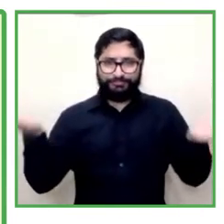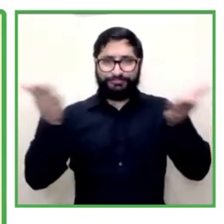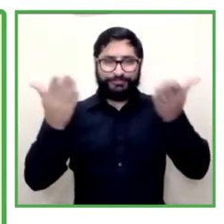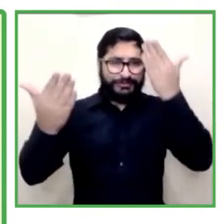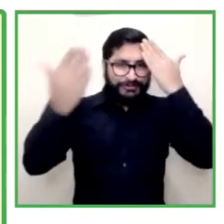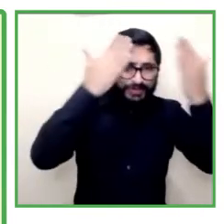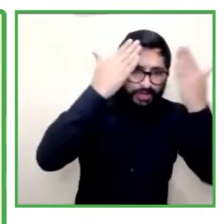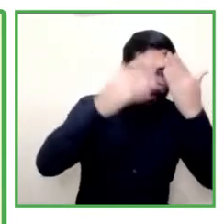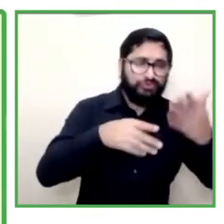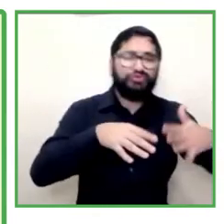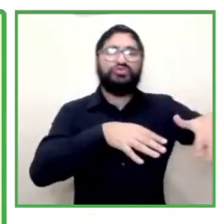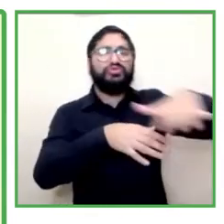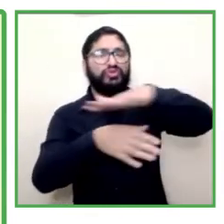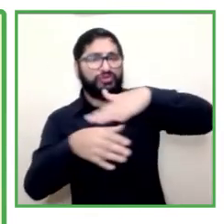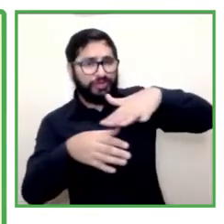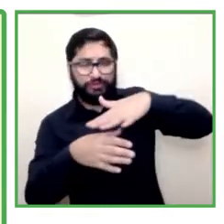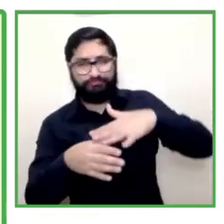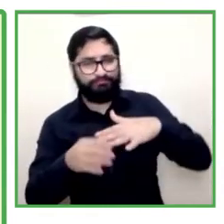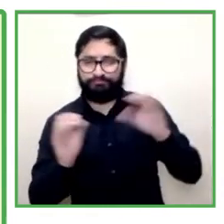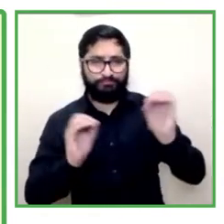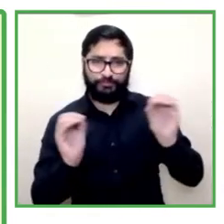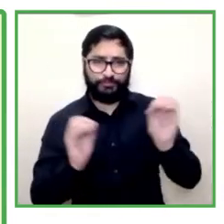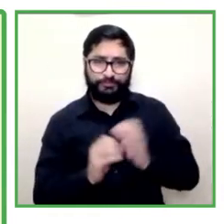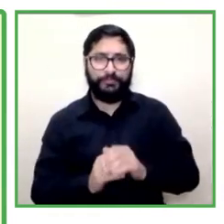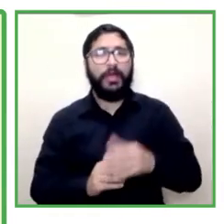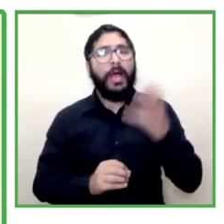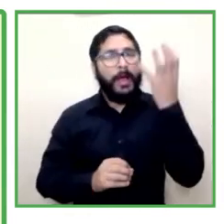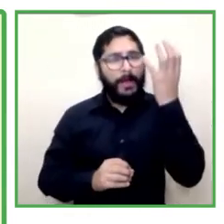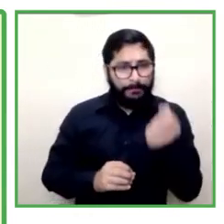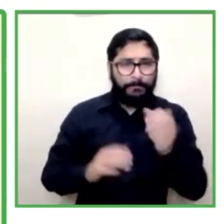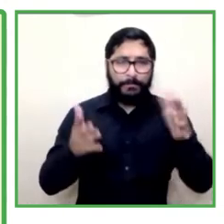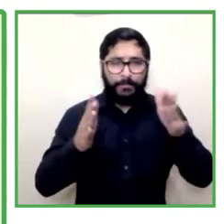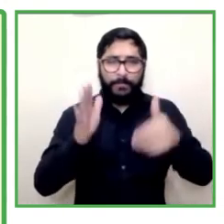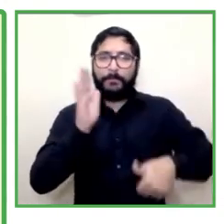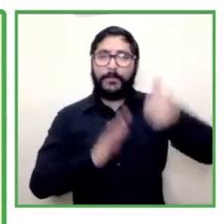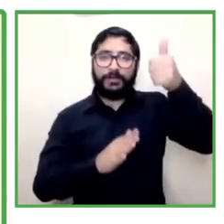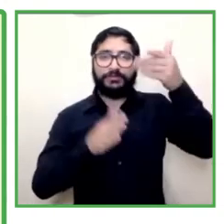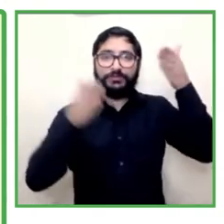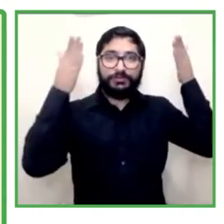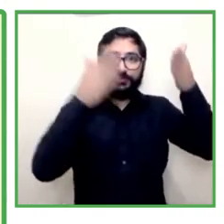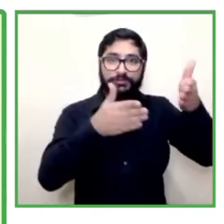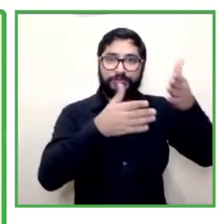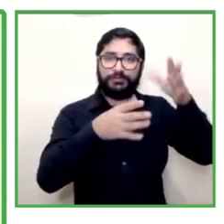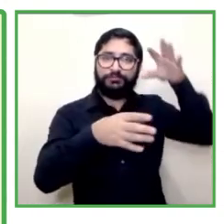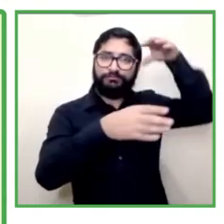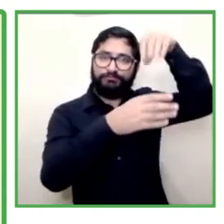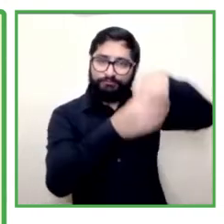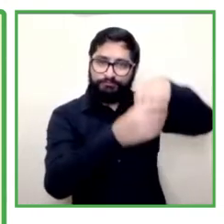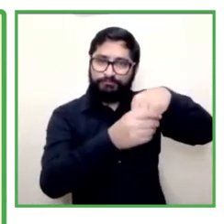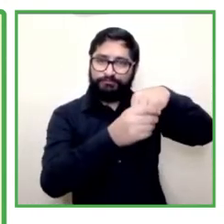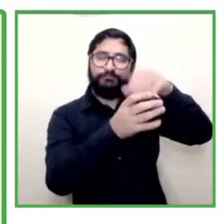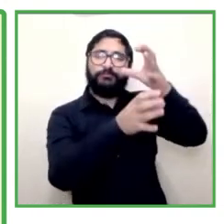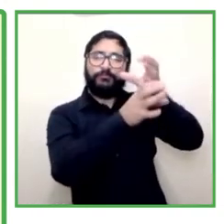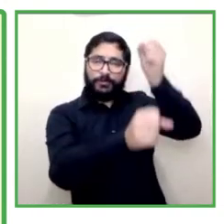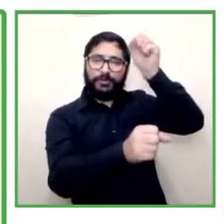psychosocial impairments there's a federation of cooperatives in chile